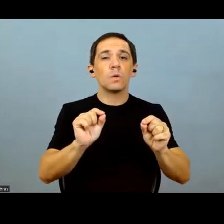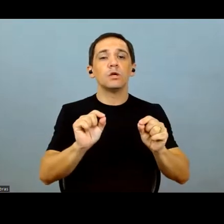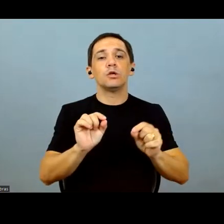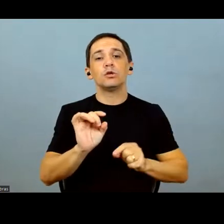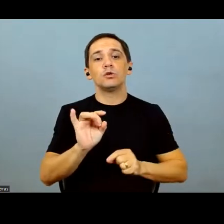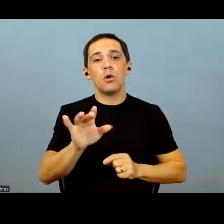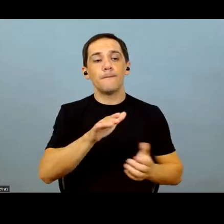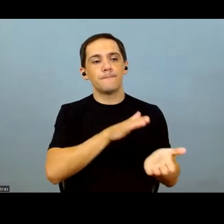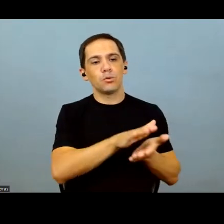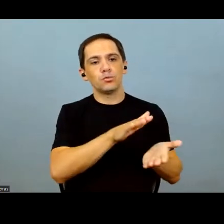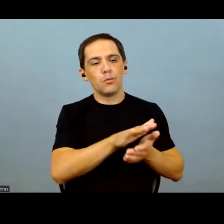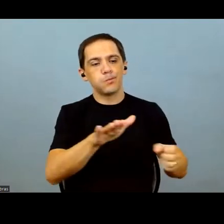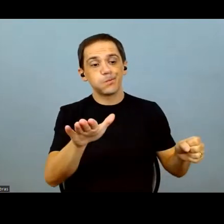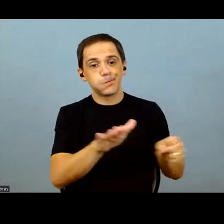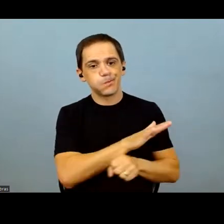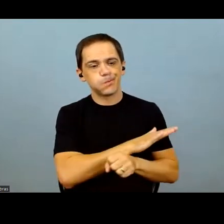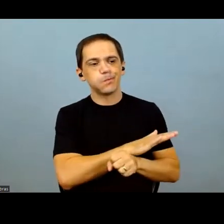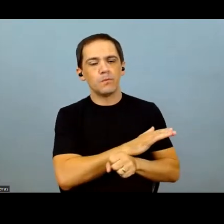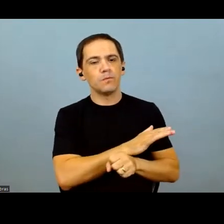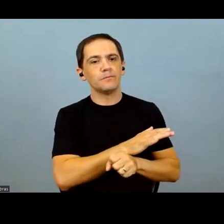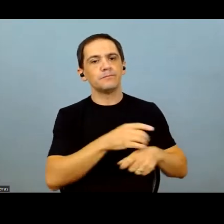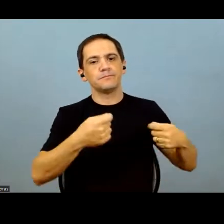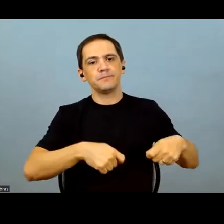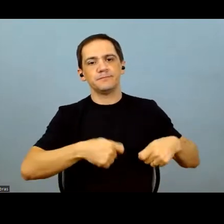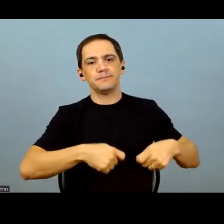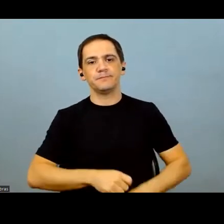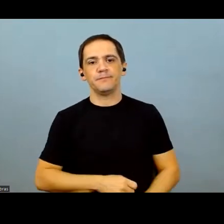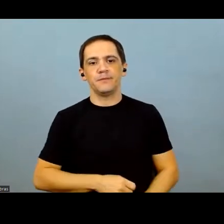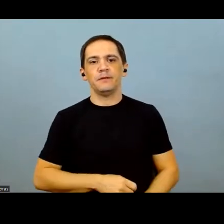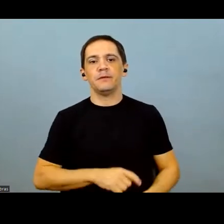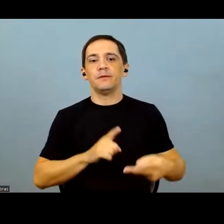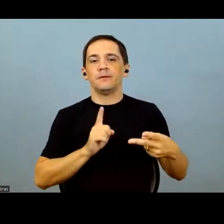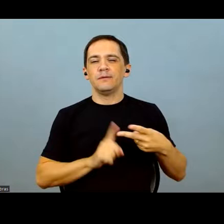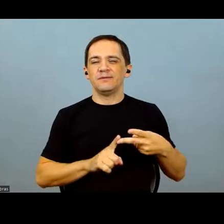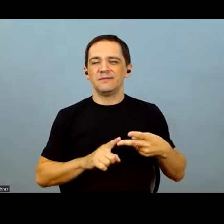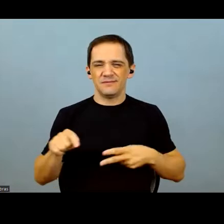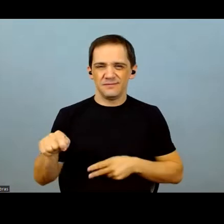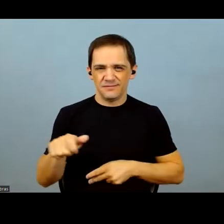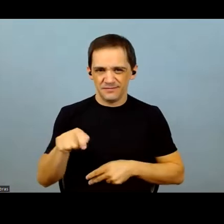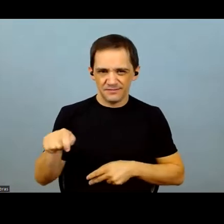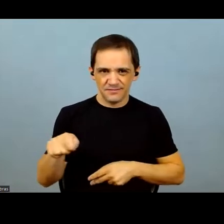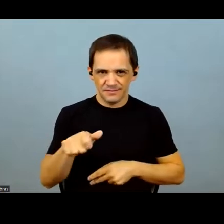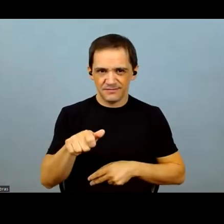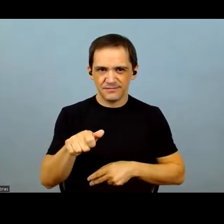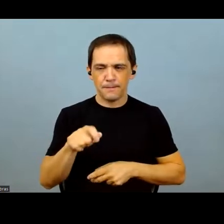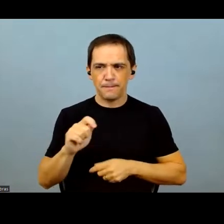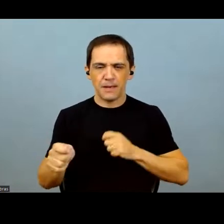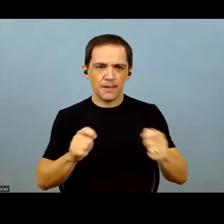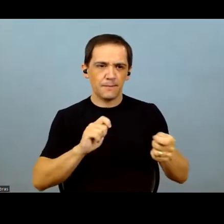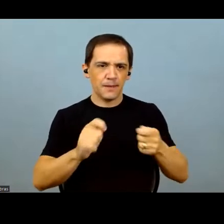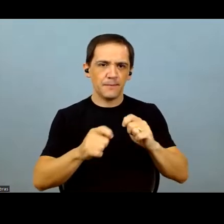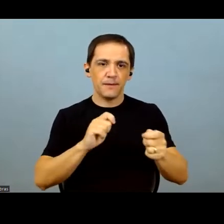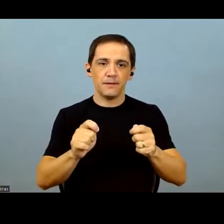is maintained, what would really make the difference is whether we have a full crop or not. In